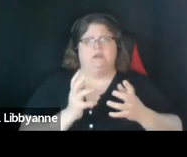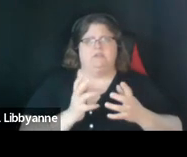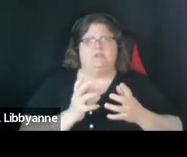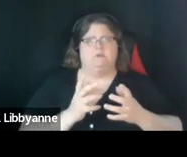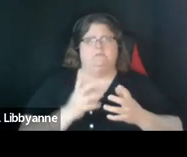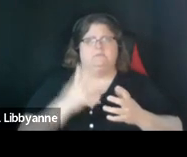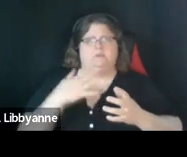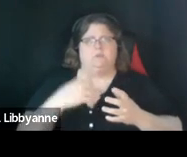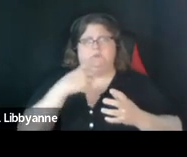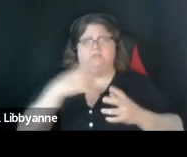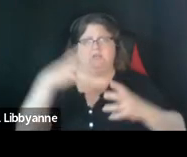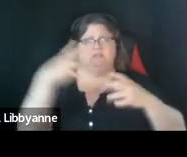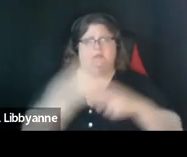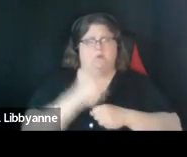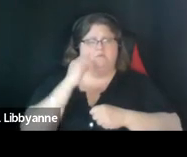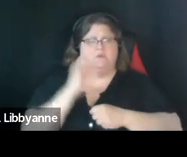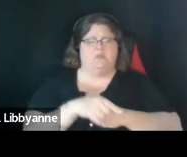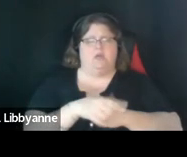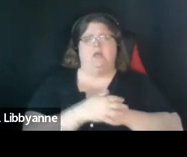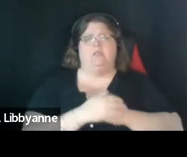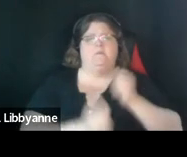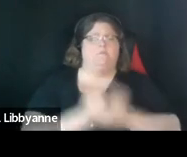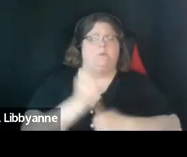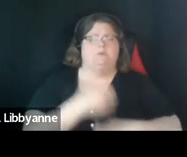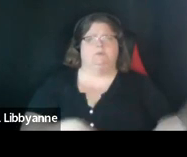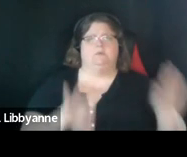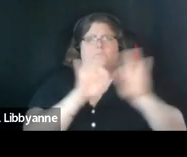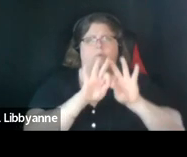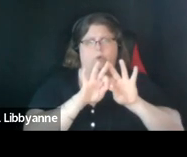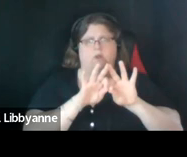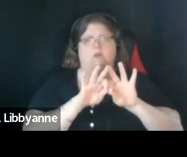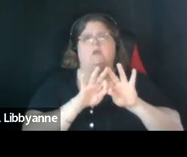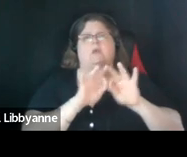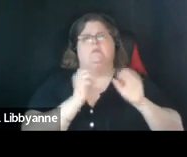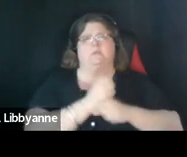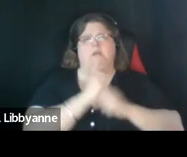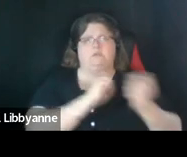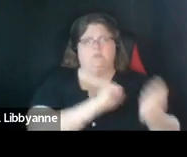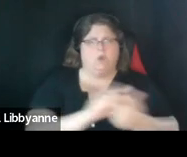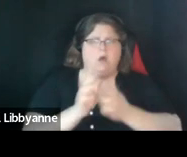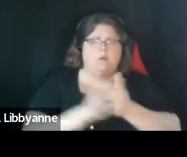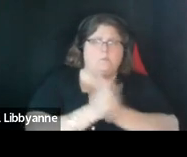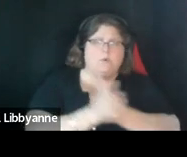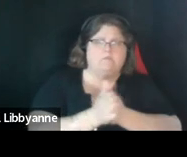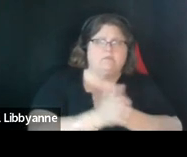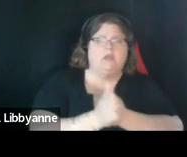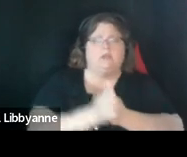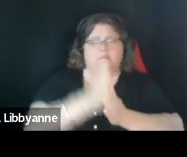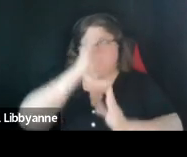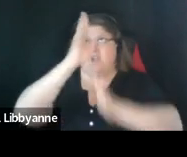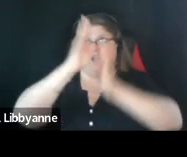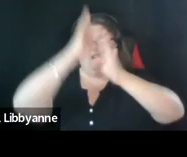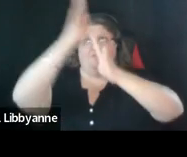i think the most important piece here is to motivate everyone um to innovation and gap closure